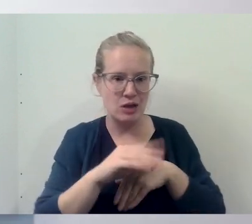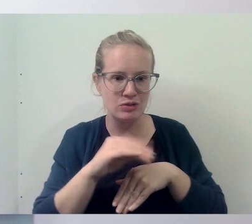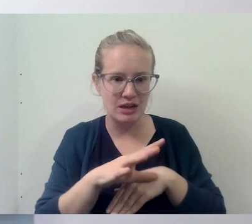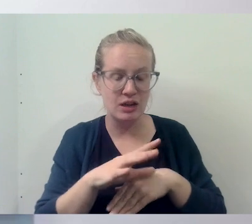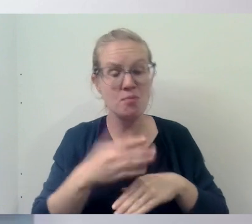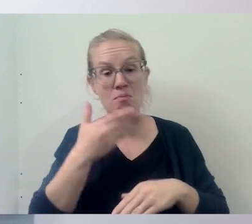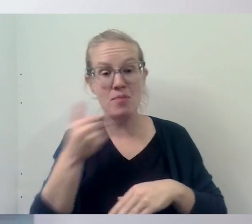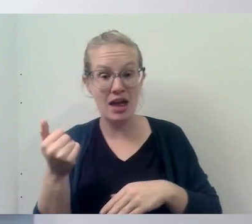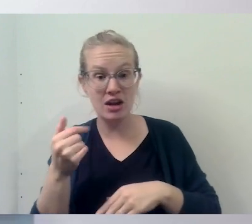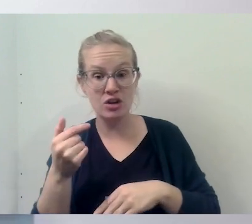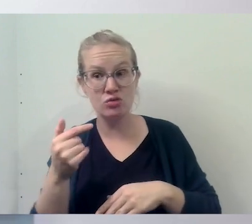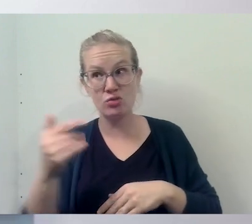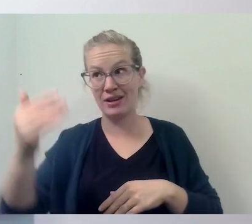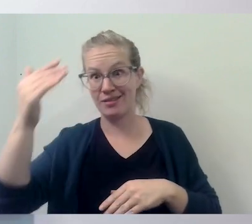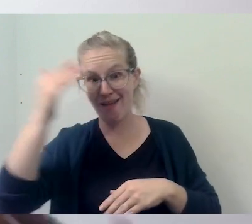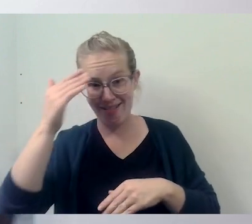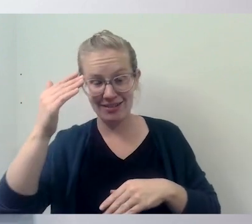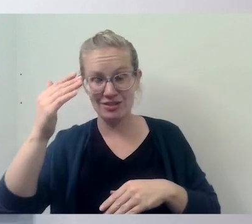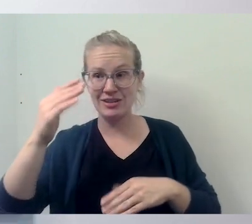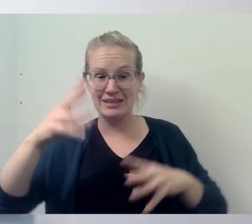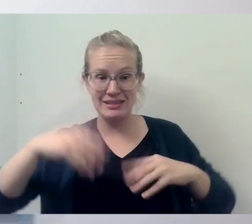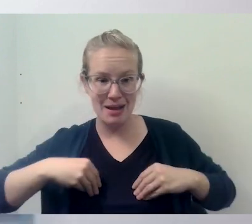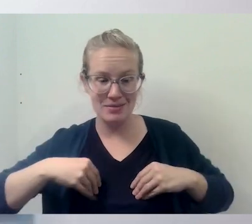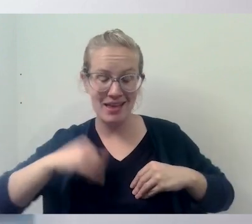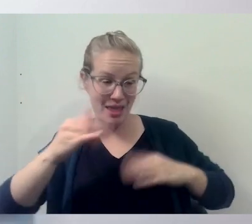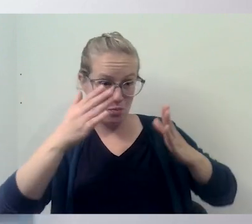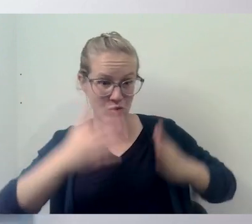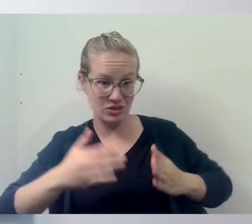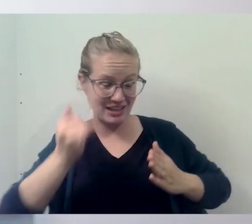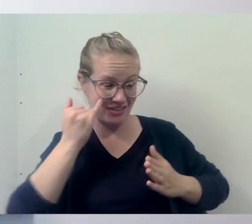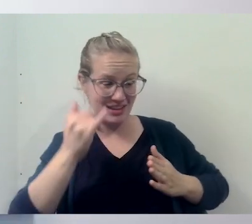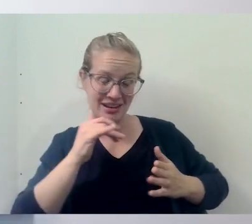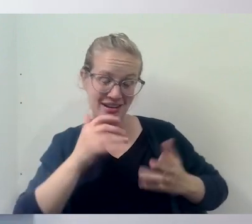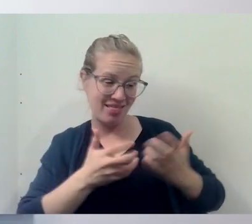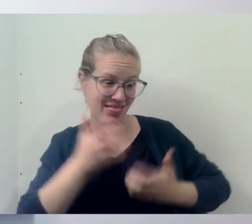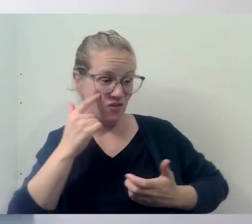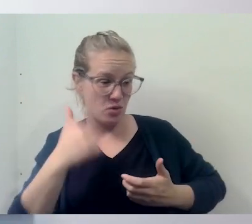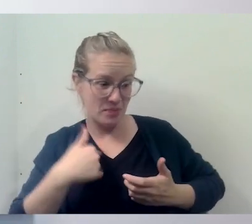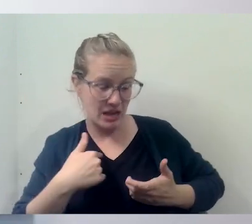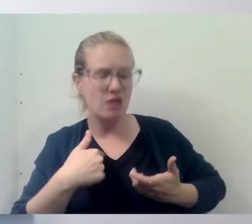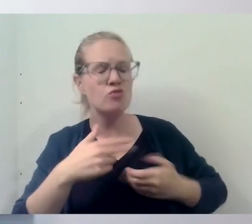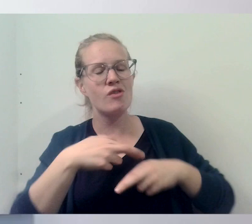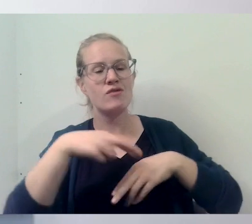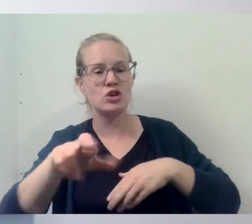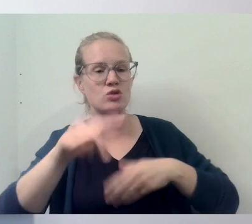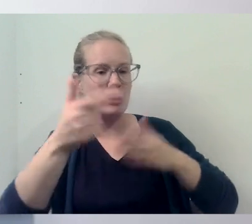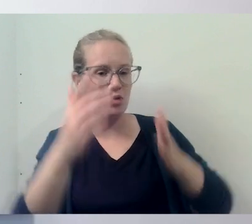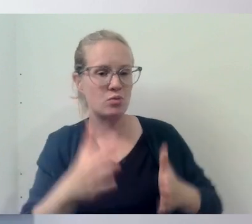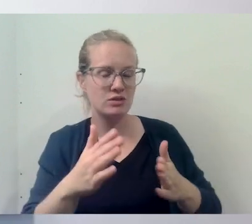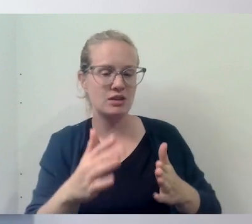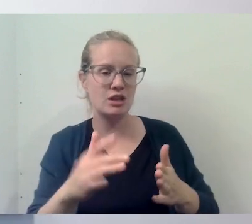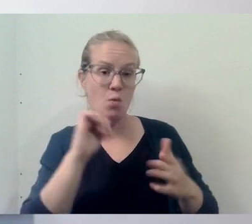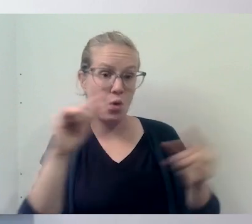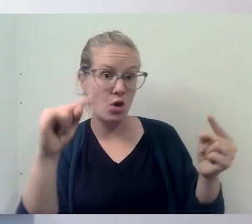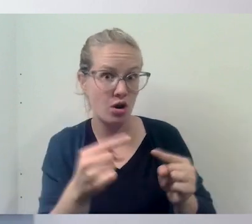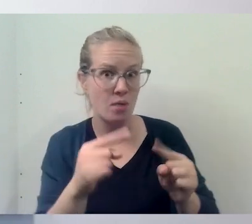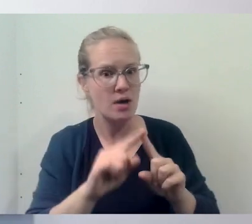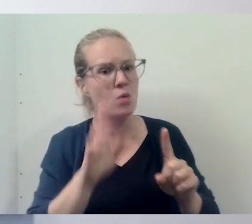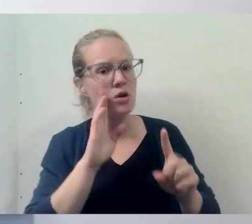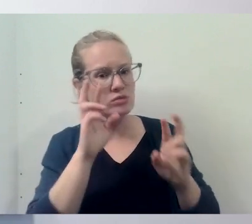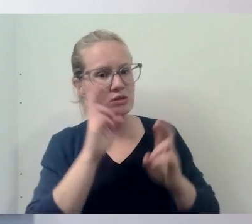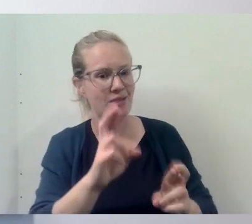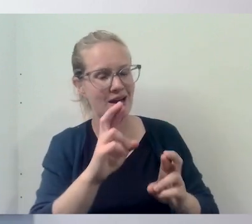been better for them to acknowledge that and refer that person to someone that they know would not harm that person. But sometimes